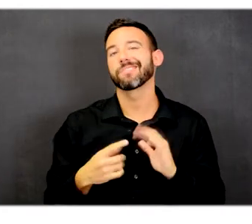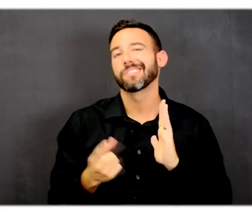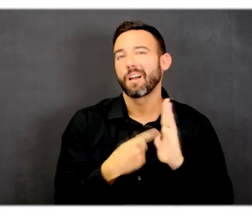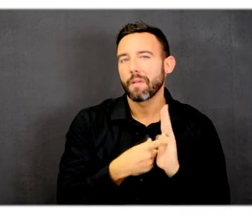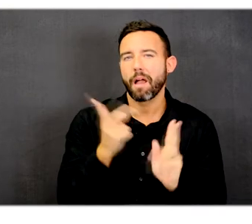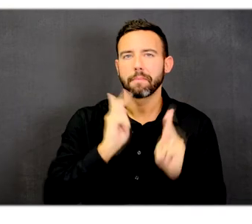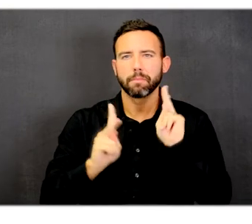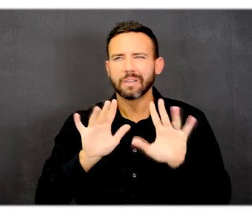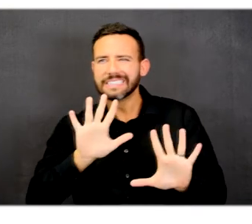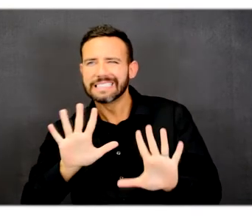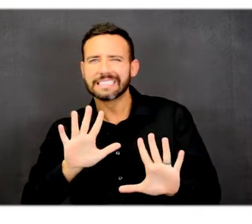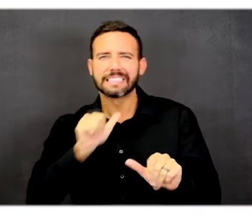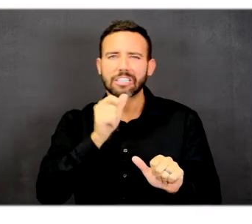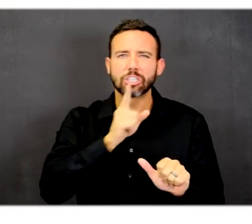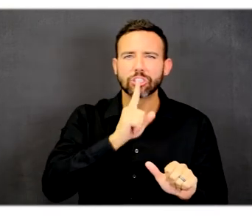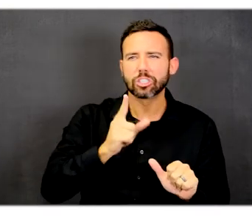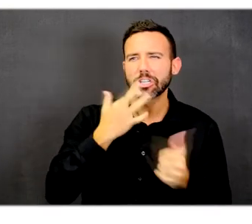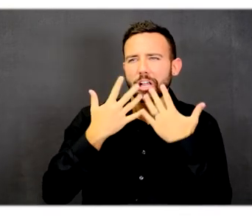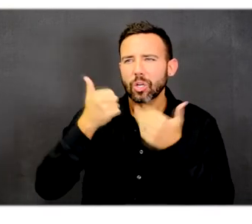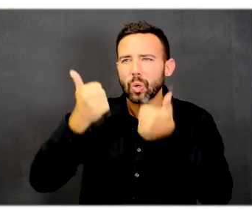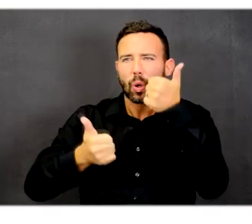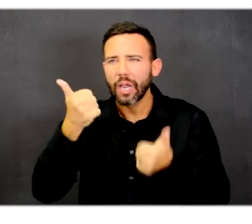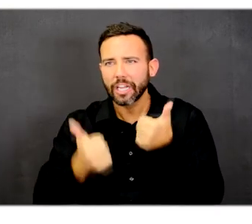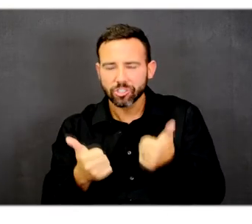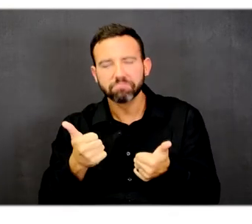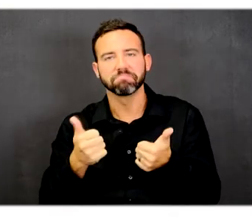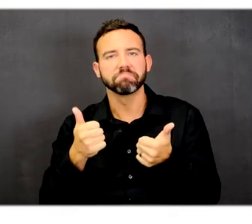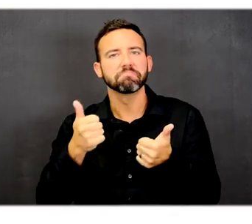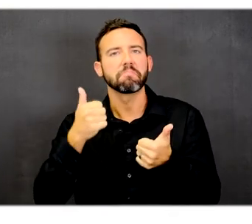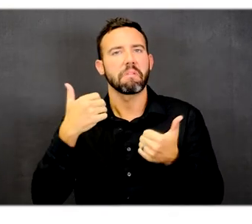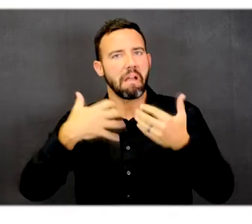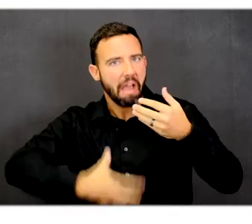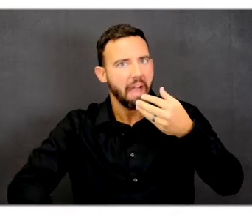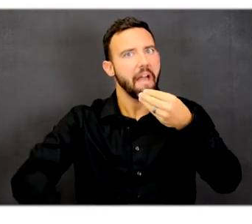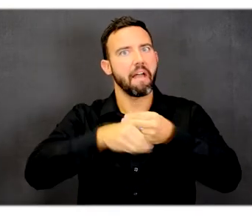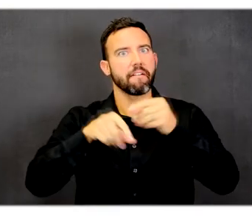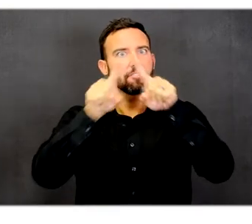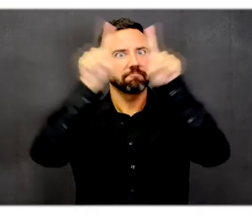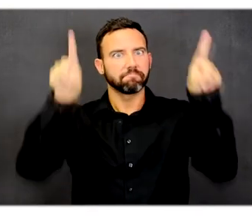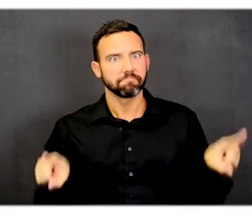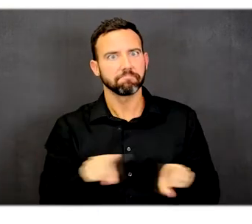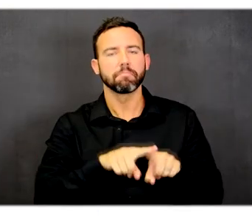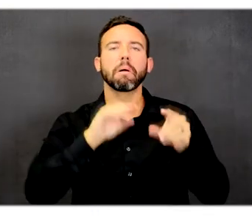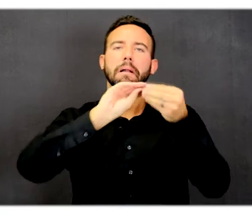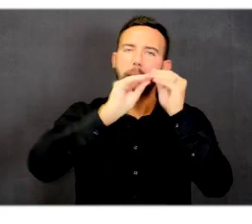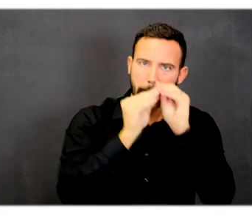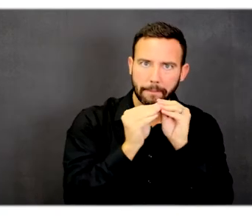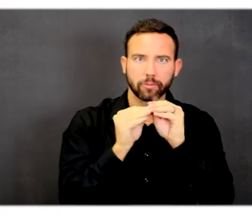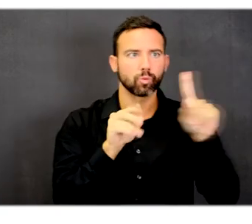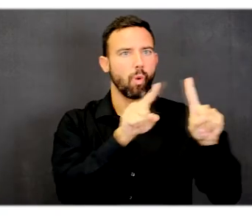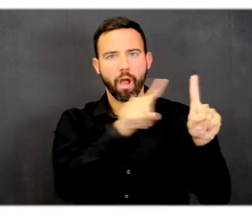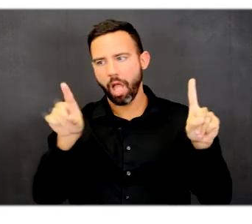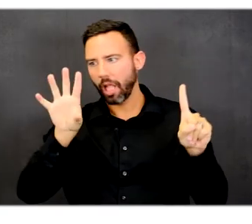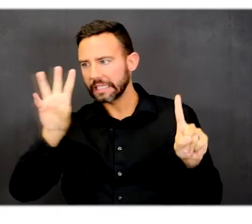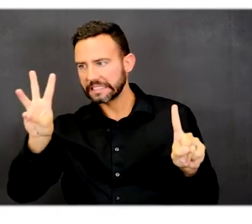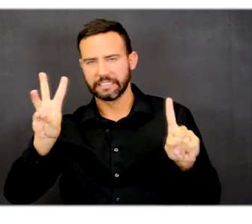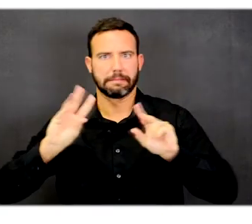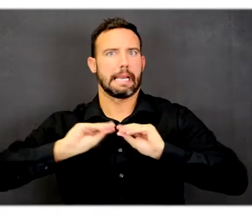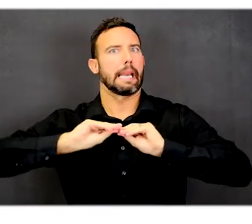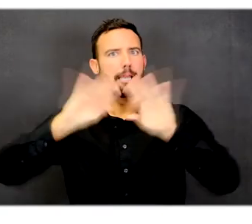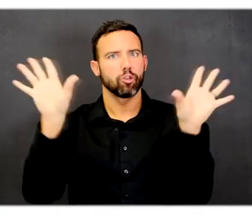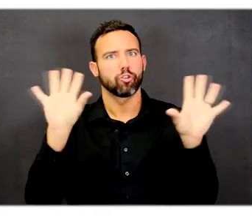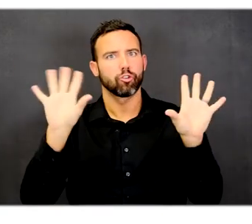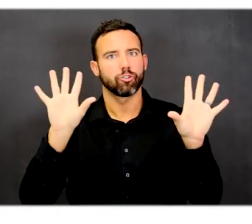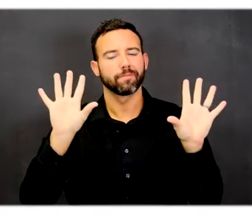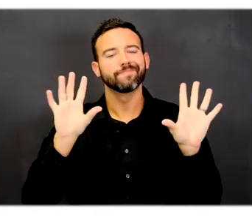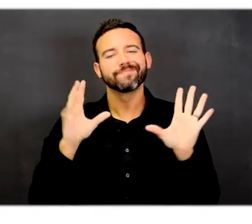large graphics that assist with identifying levels one through six more clearly. The photographs are just